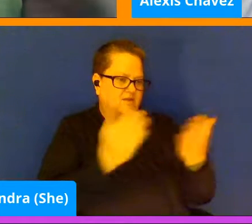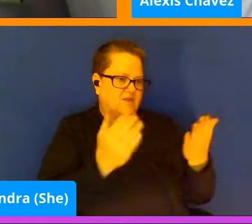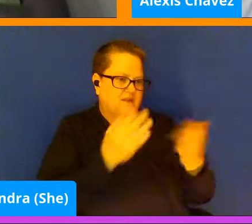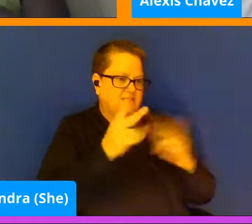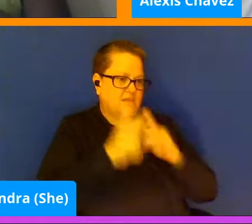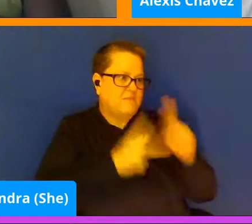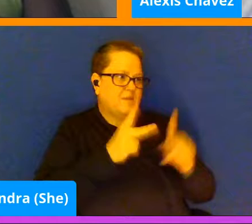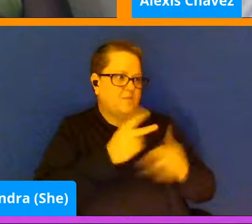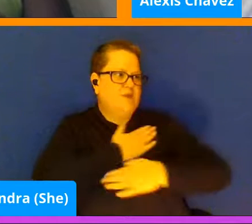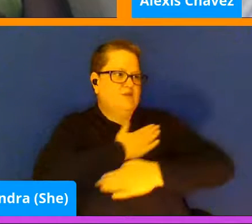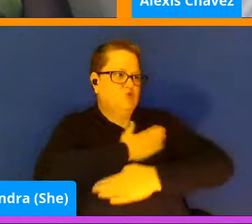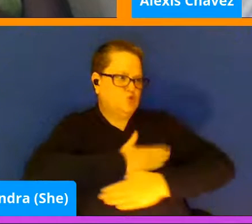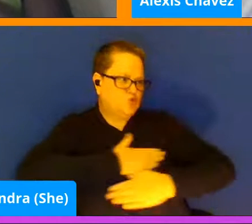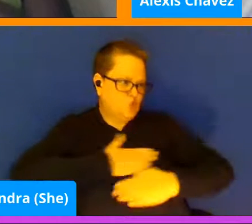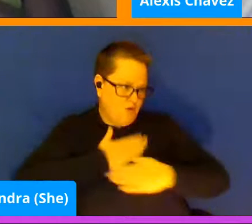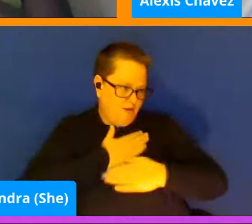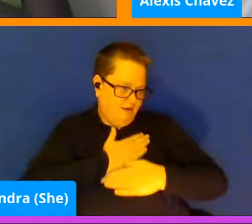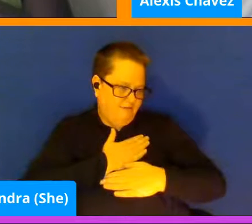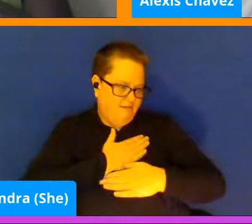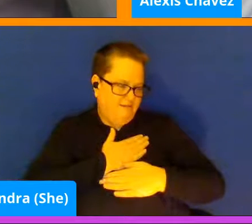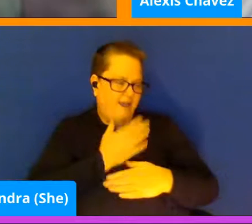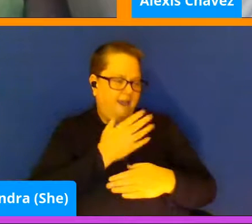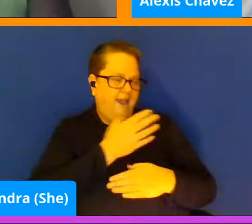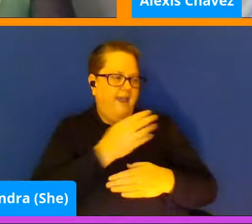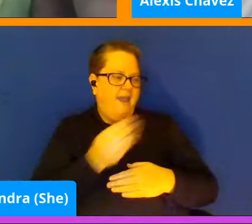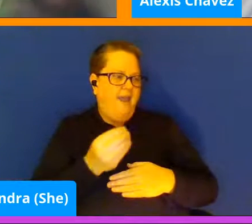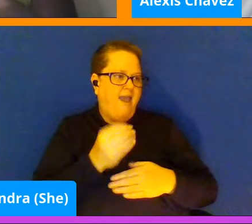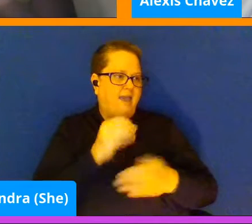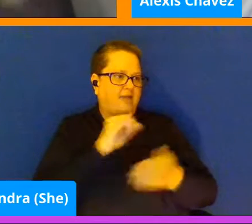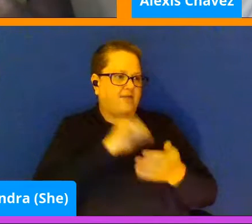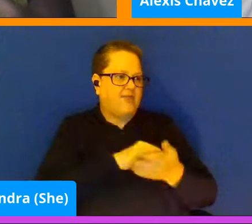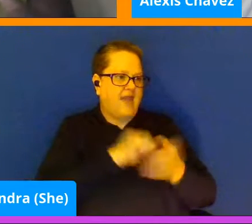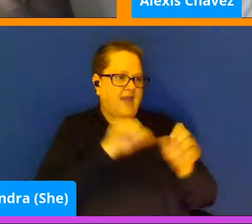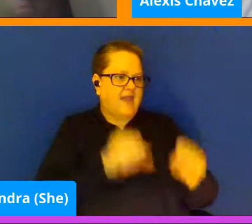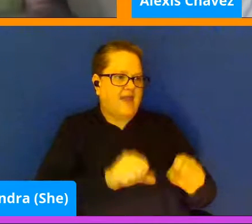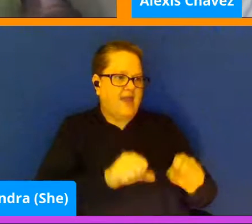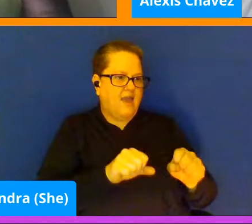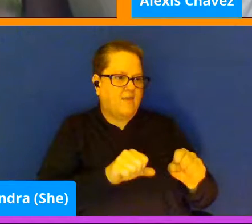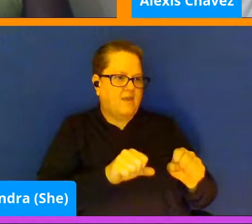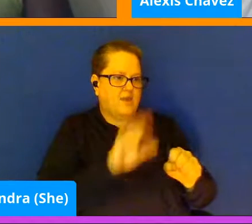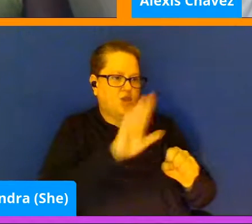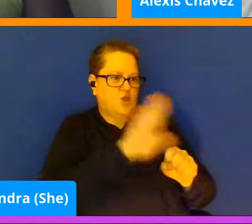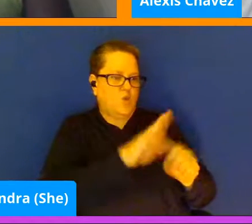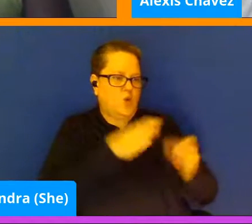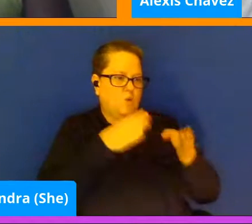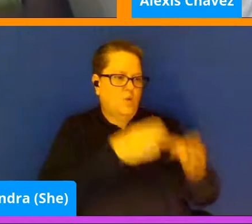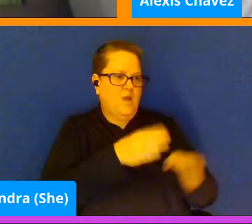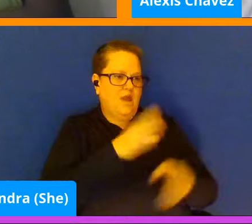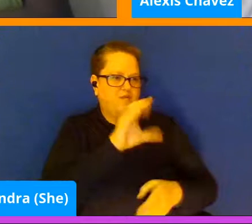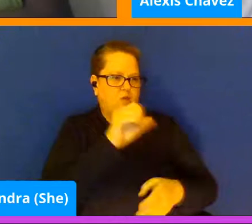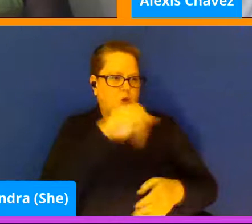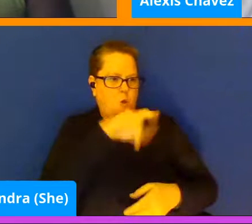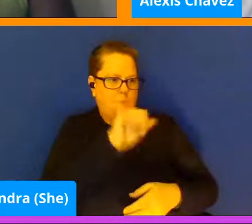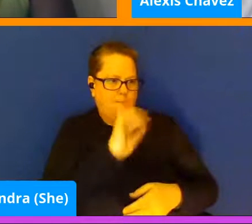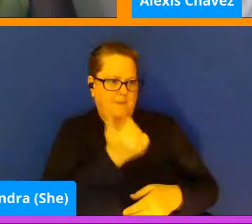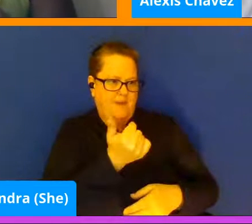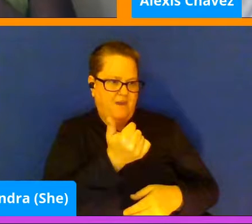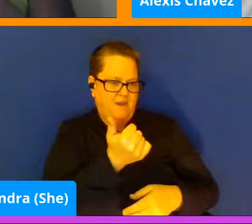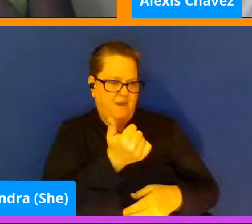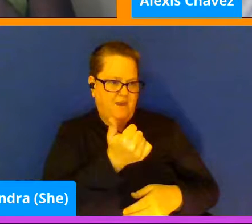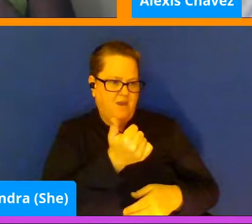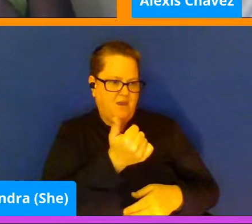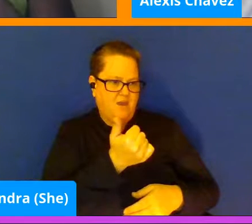and that that could be your way of coping. So thinking